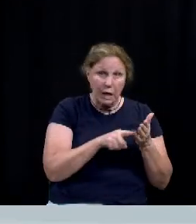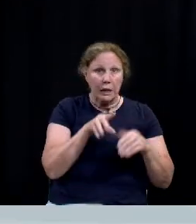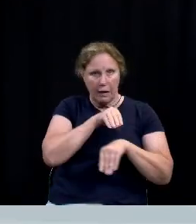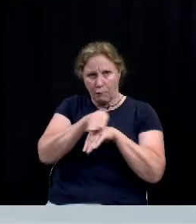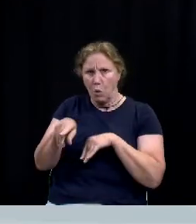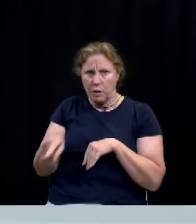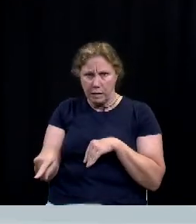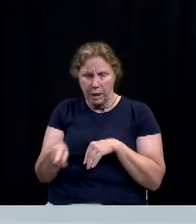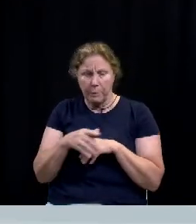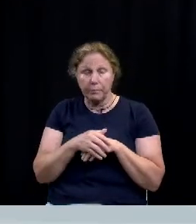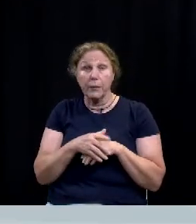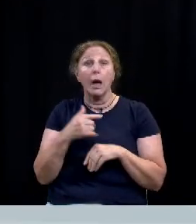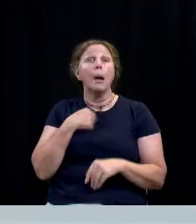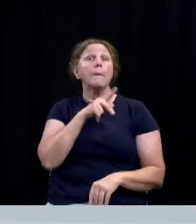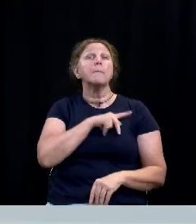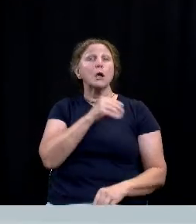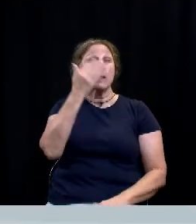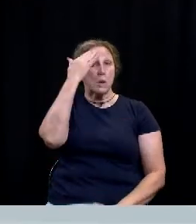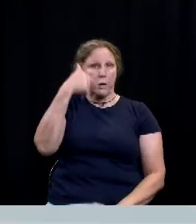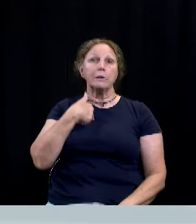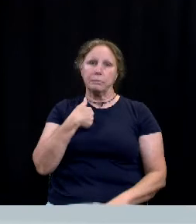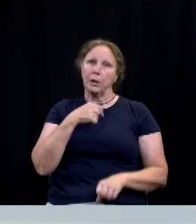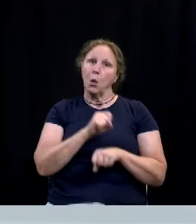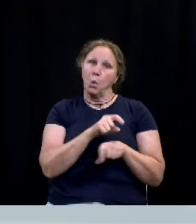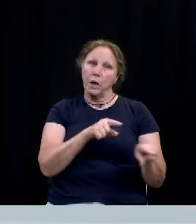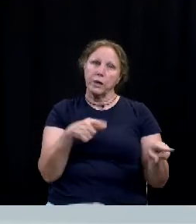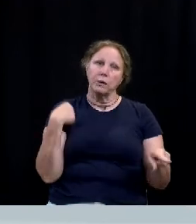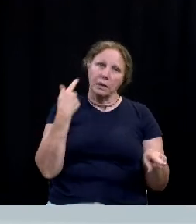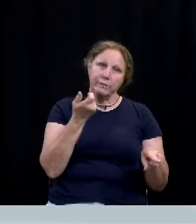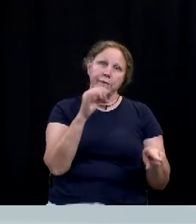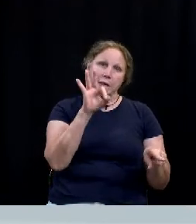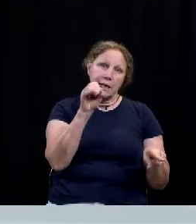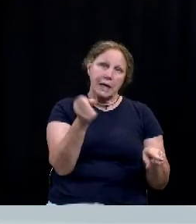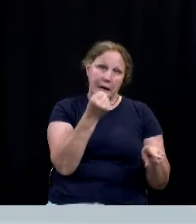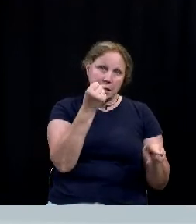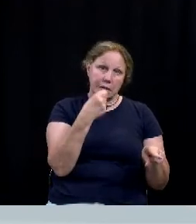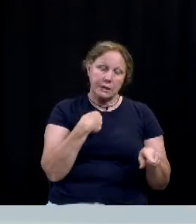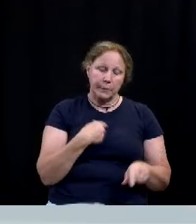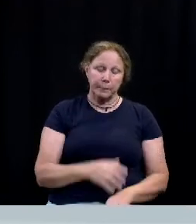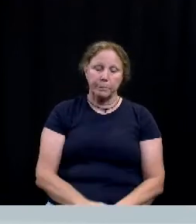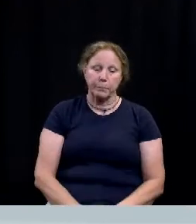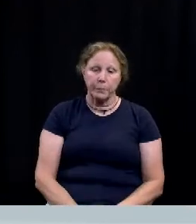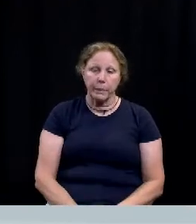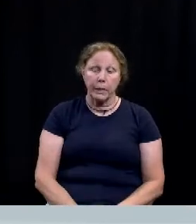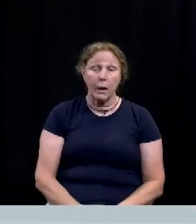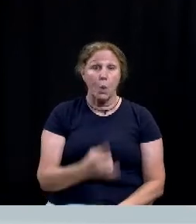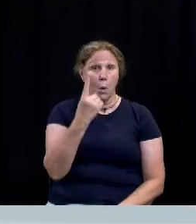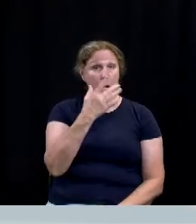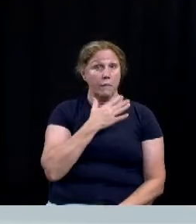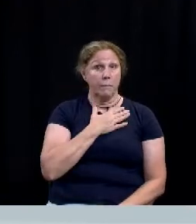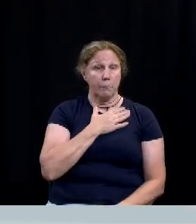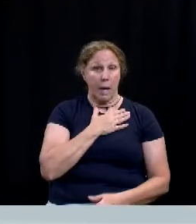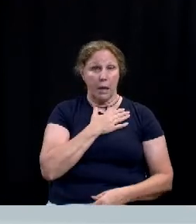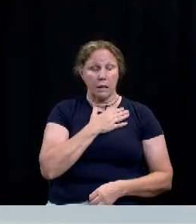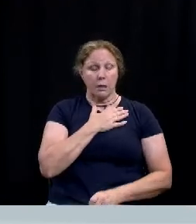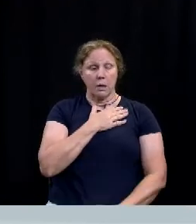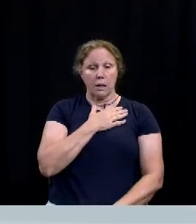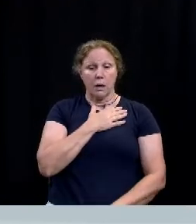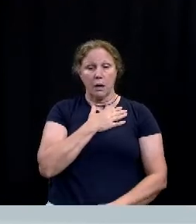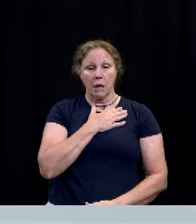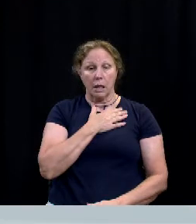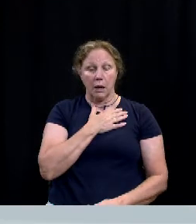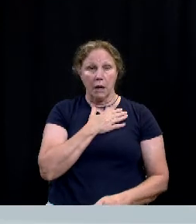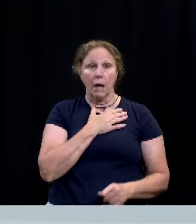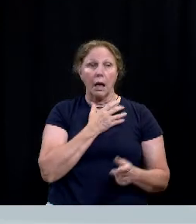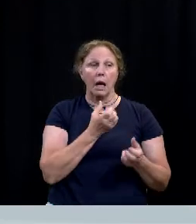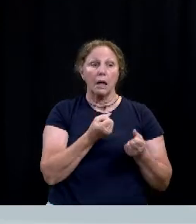i know this personally because i worked in this unit in the early 90s and one of my cases ultimately achieved a guilty